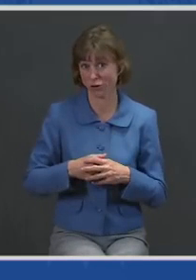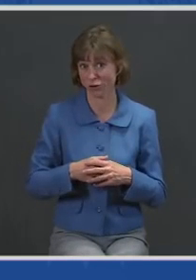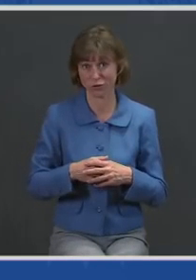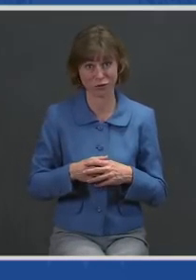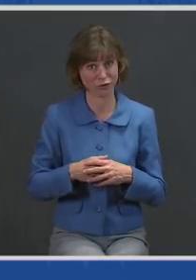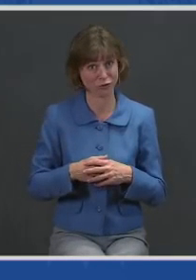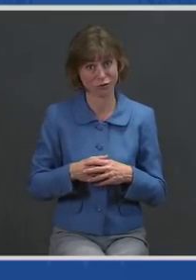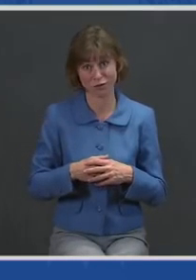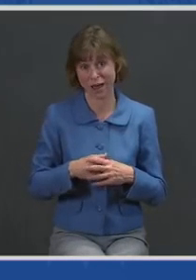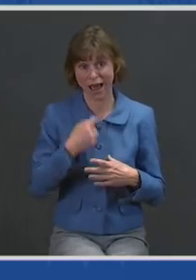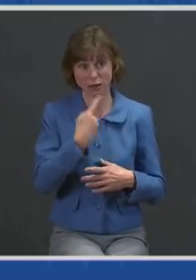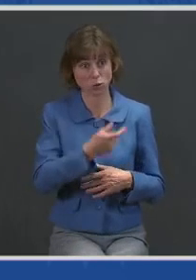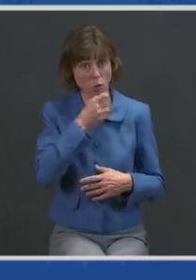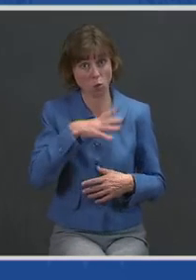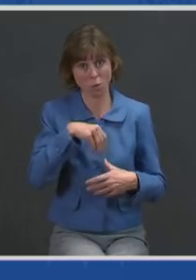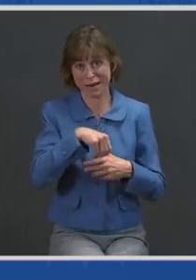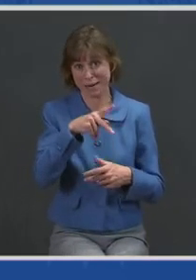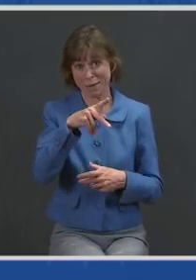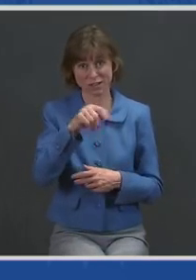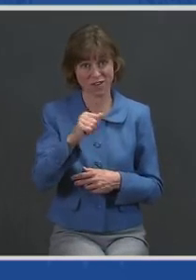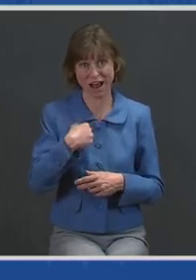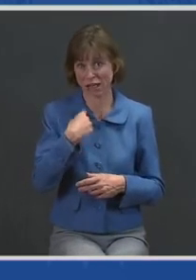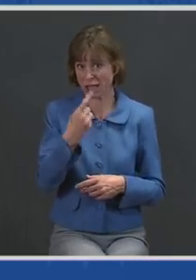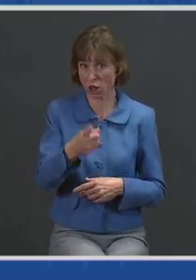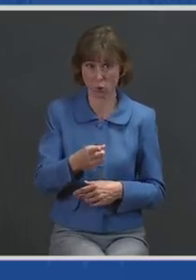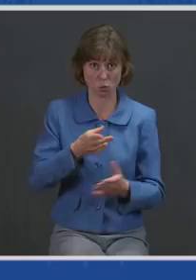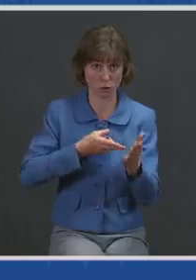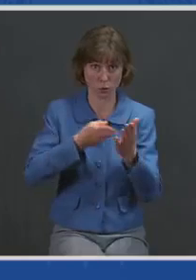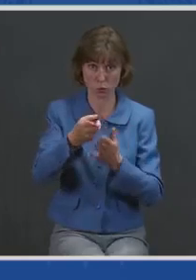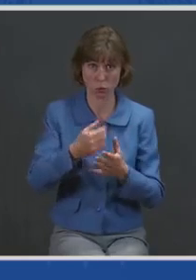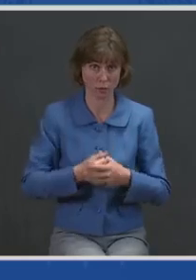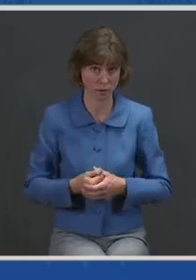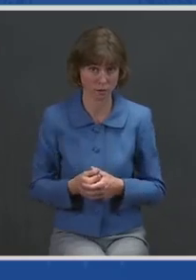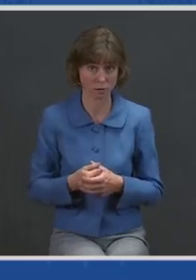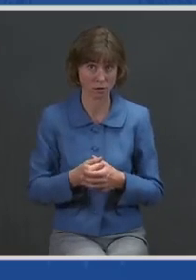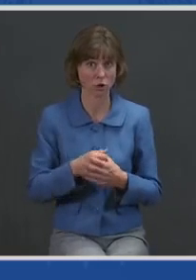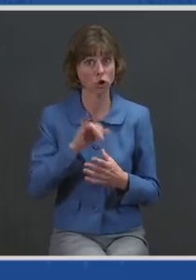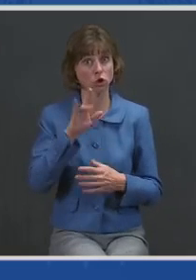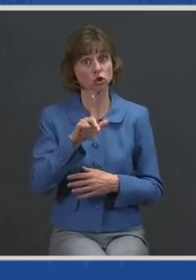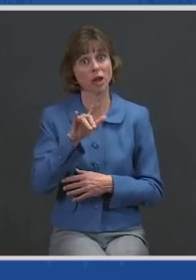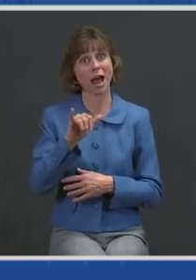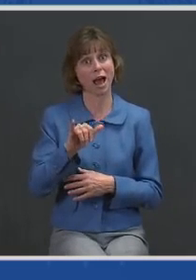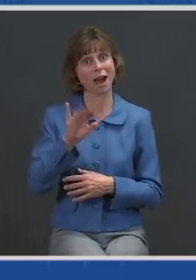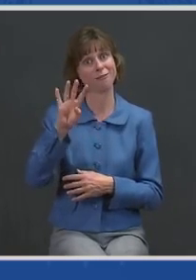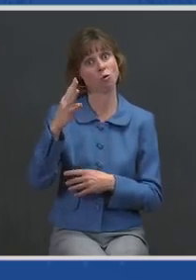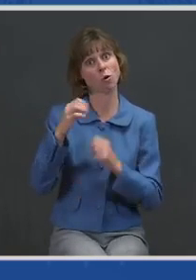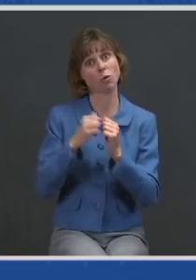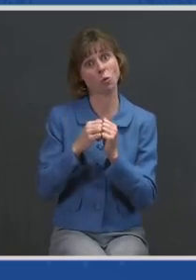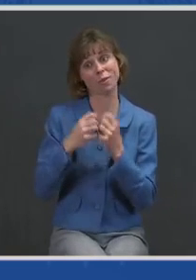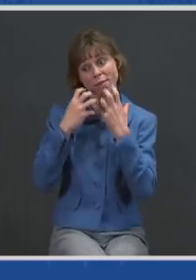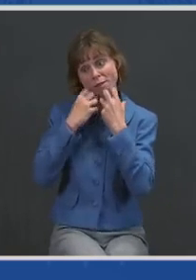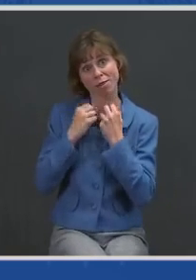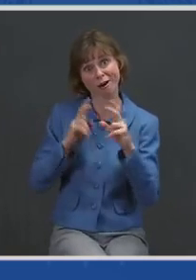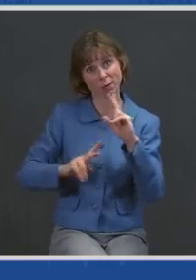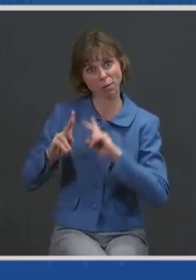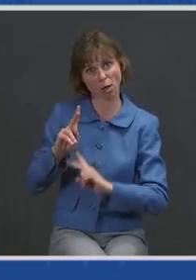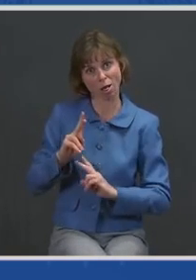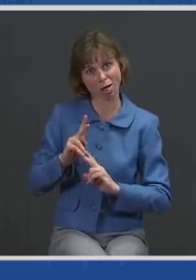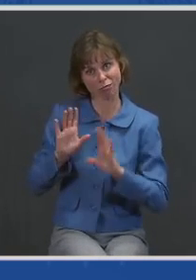Pennsylvania, I'll tell you the truth. A July 4th with your loved ones is the goal.